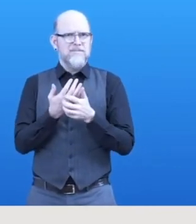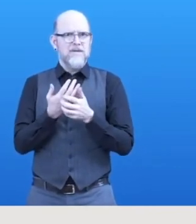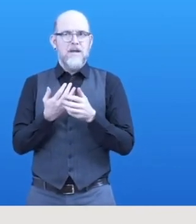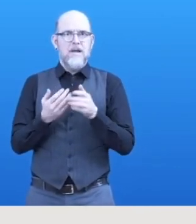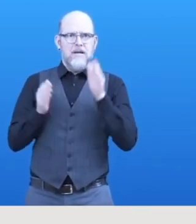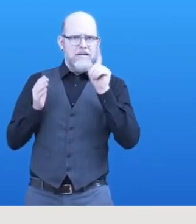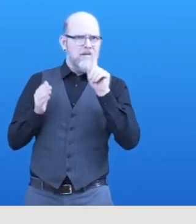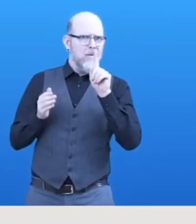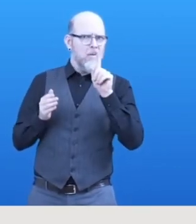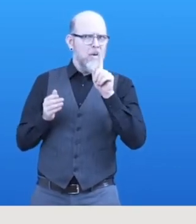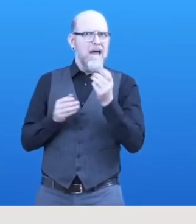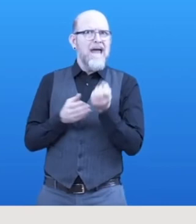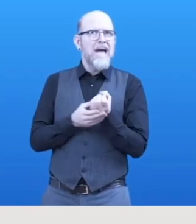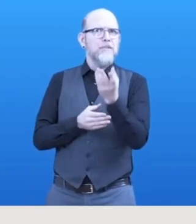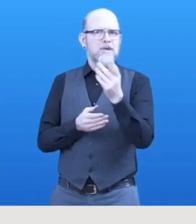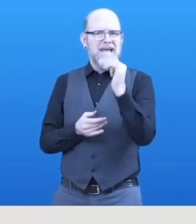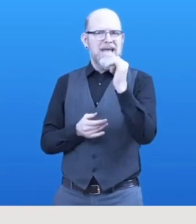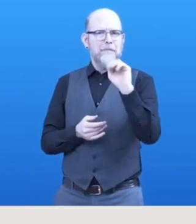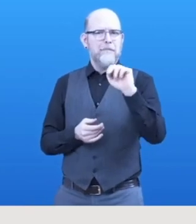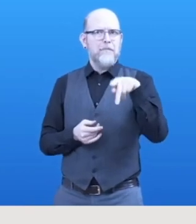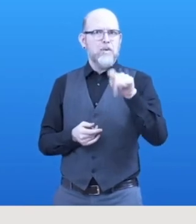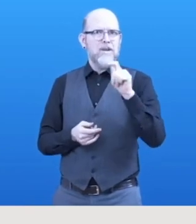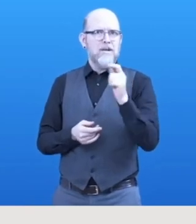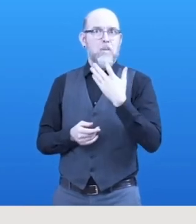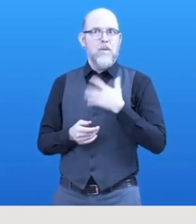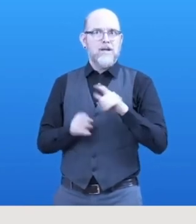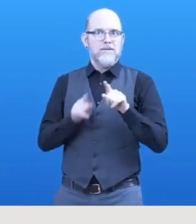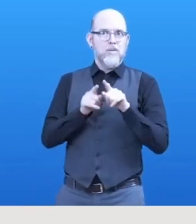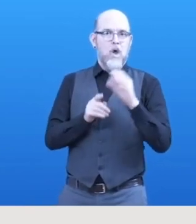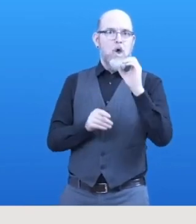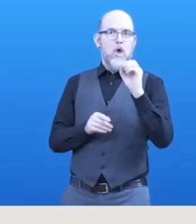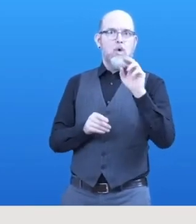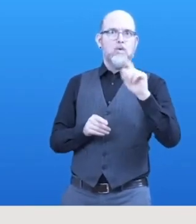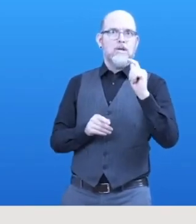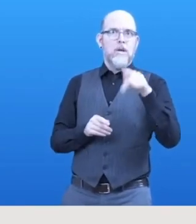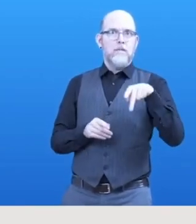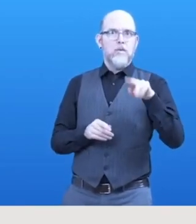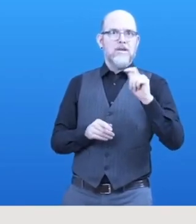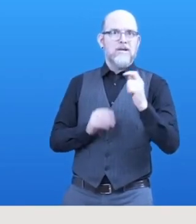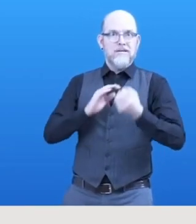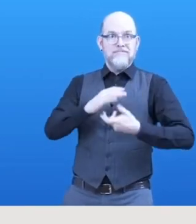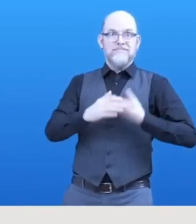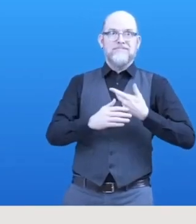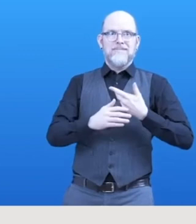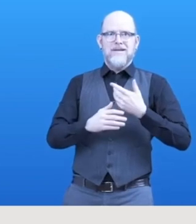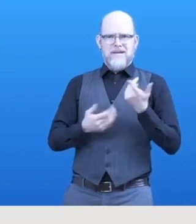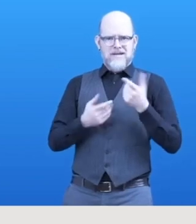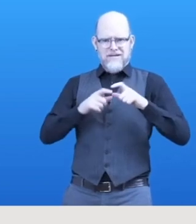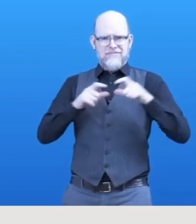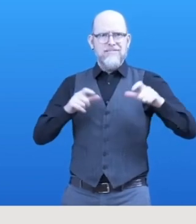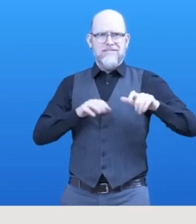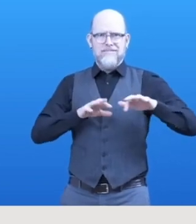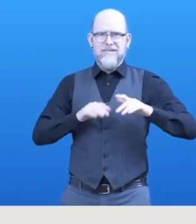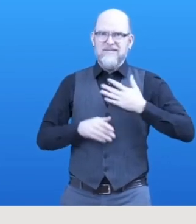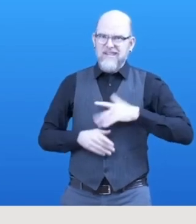device, but maybe also as output methodology. Carrying around a big braille display maybe is not so handy all the time.